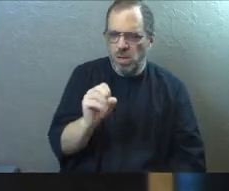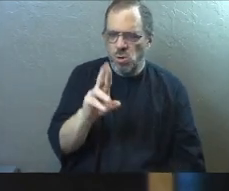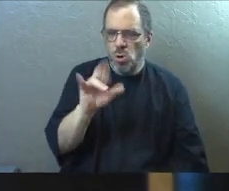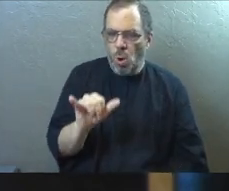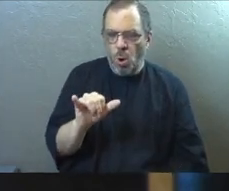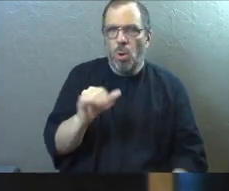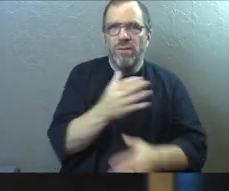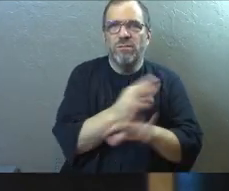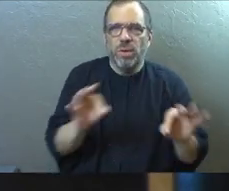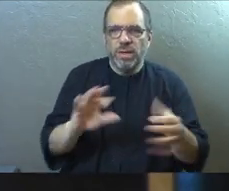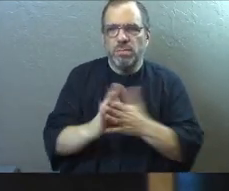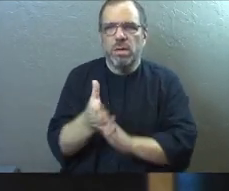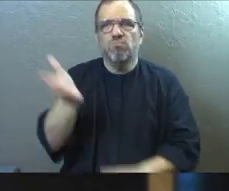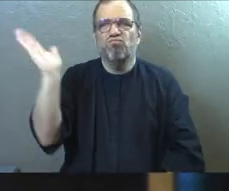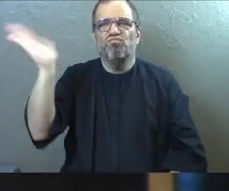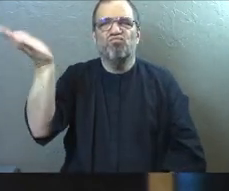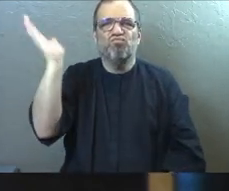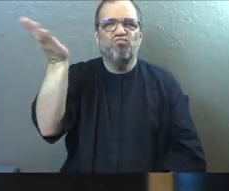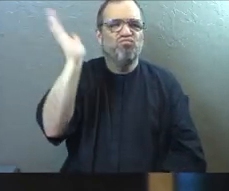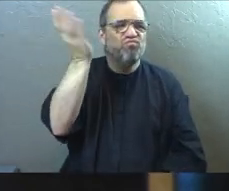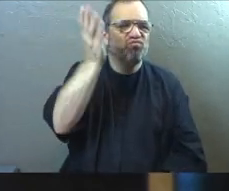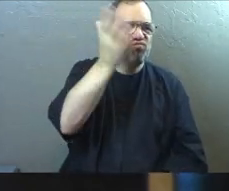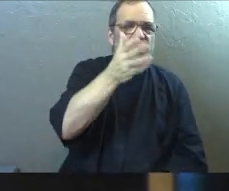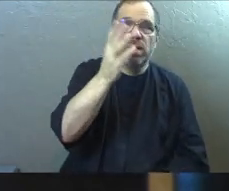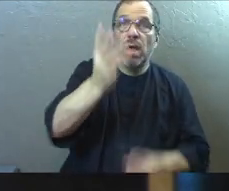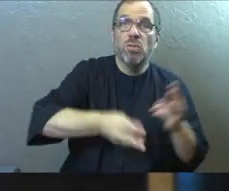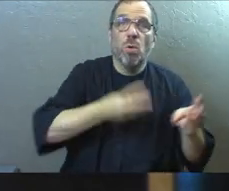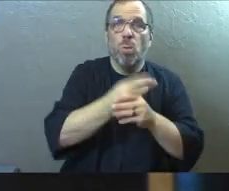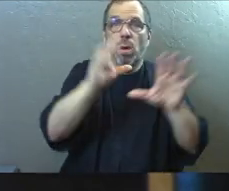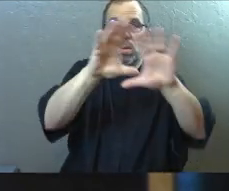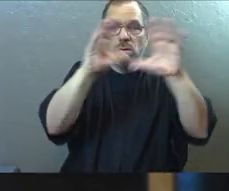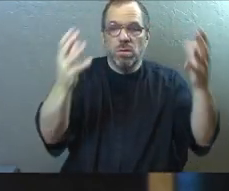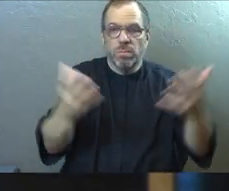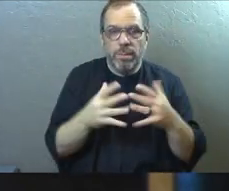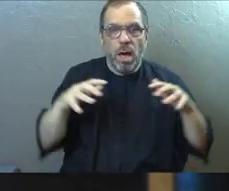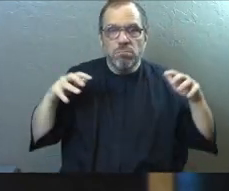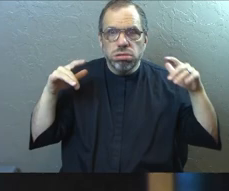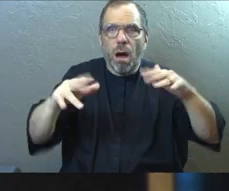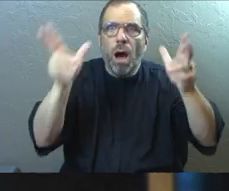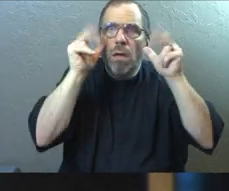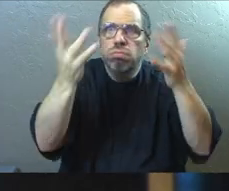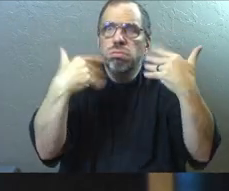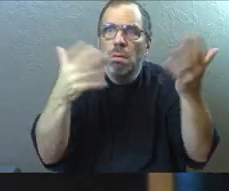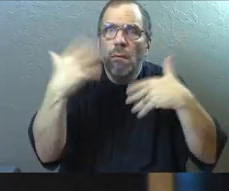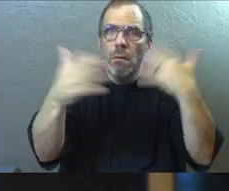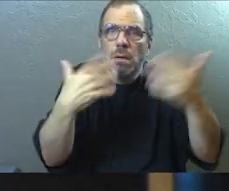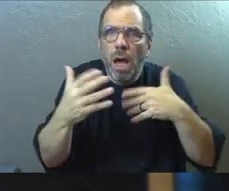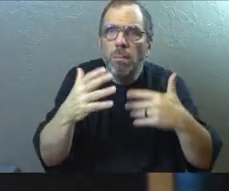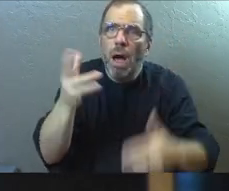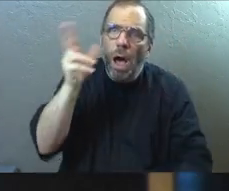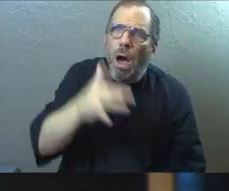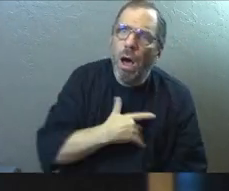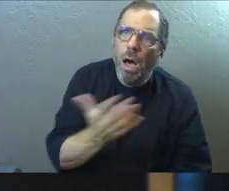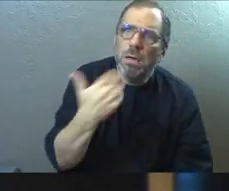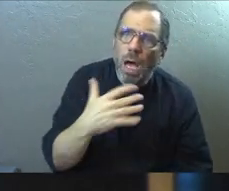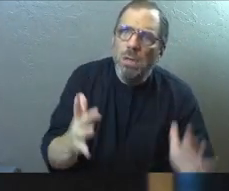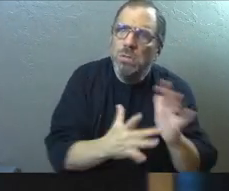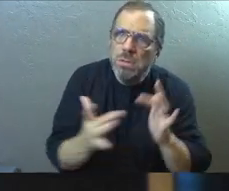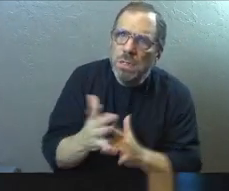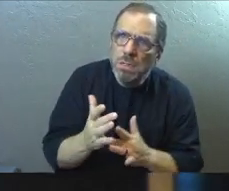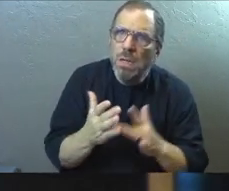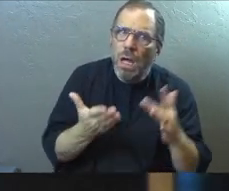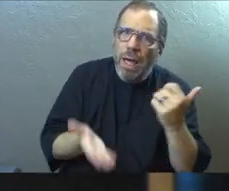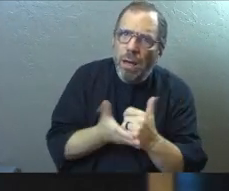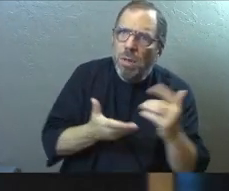becomes a speaker around the world. People want to hear her story. They want to hear her heart. How Jesus